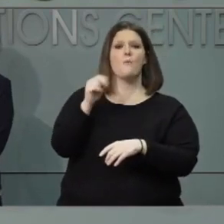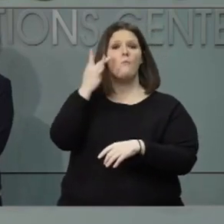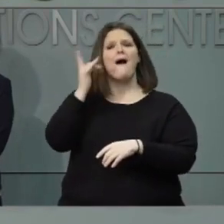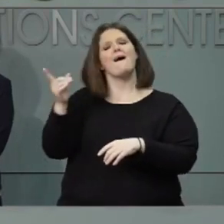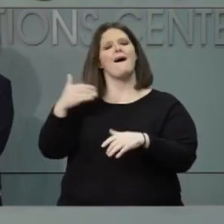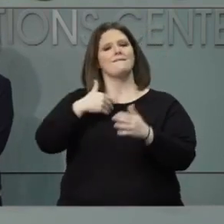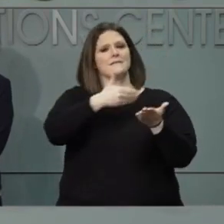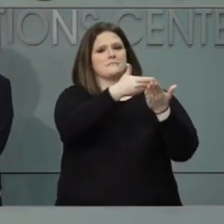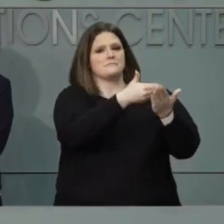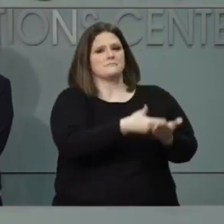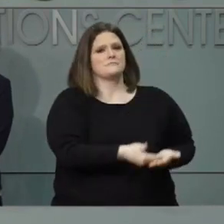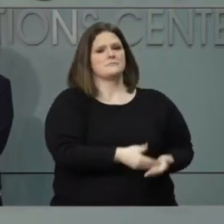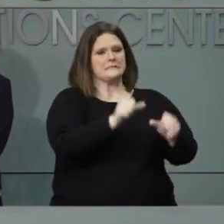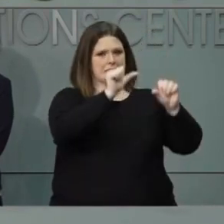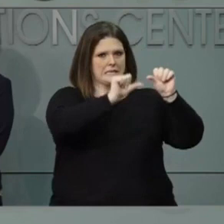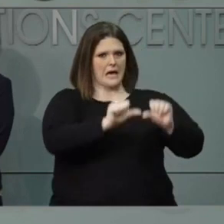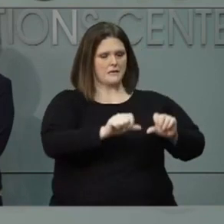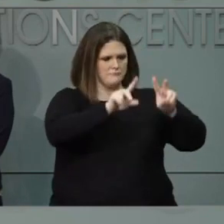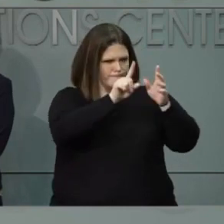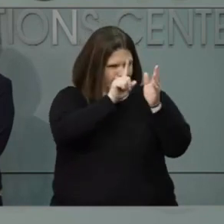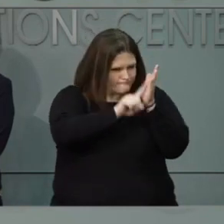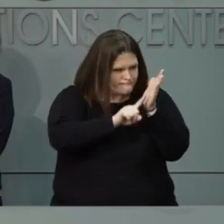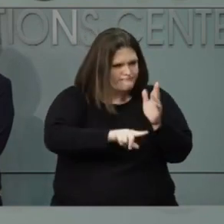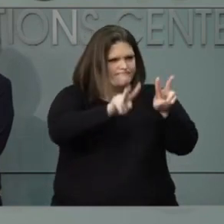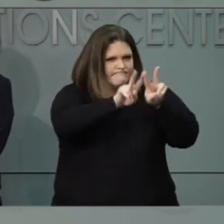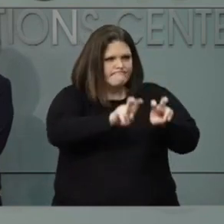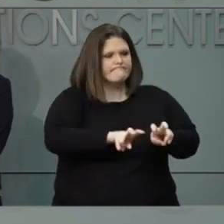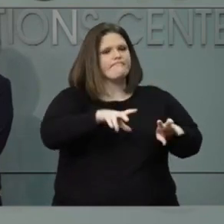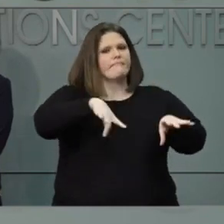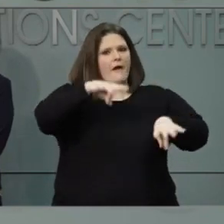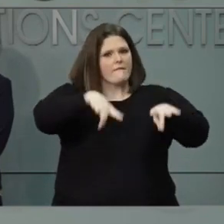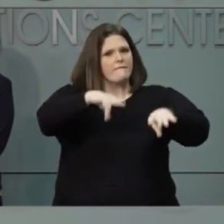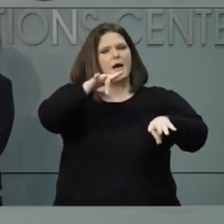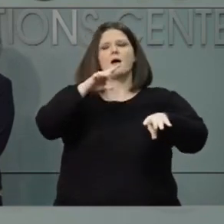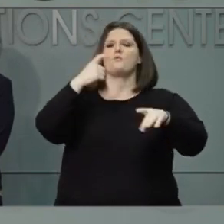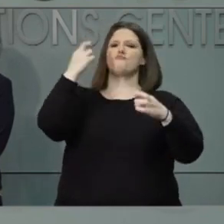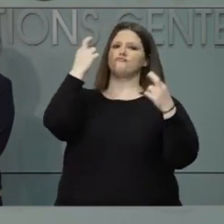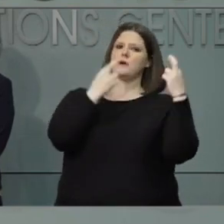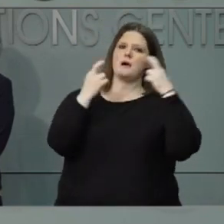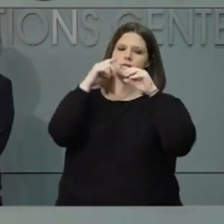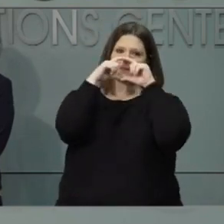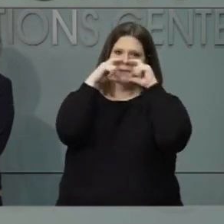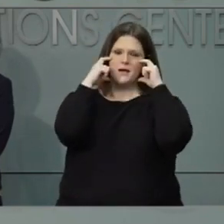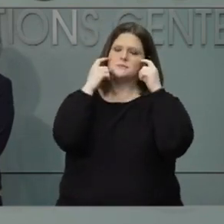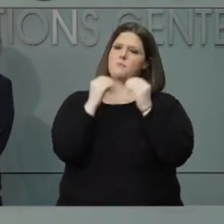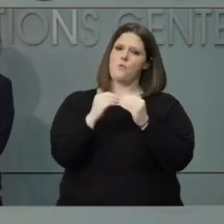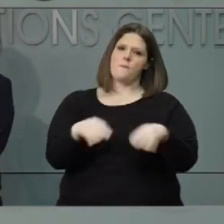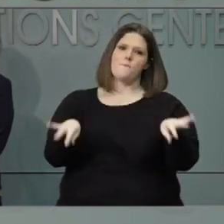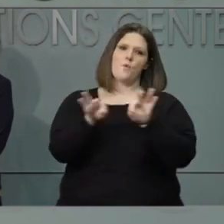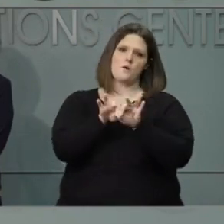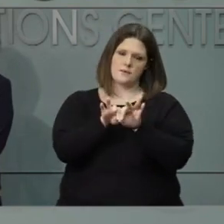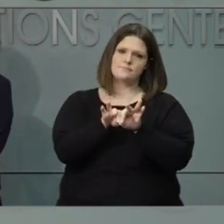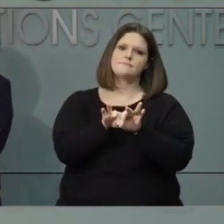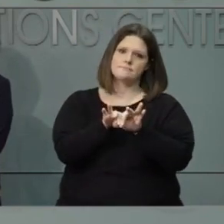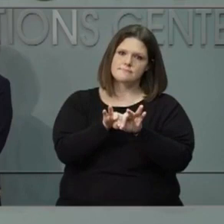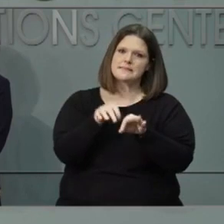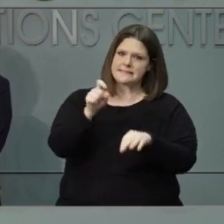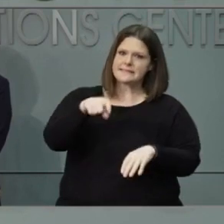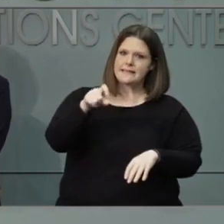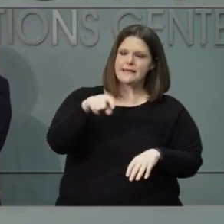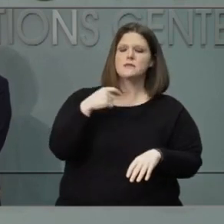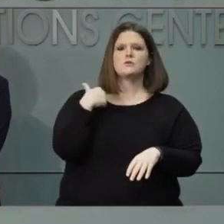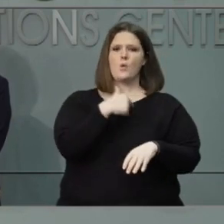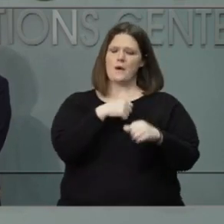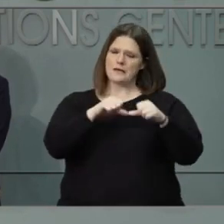science of all of this, and more and more it shows that masks are more important. So we've put it out there that you need to